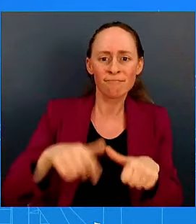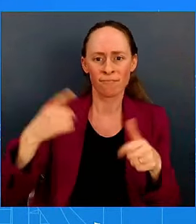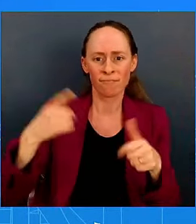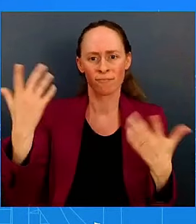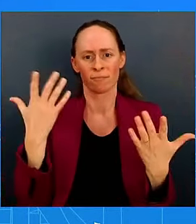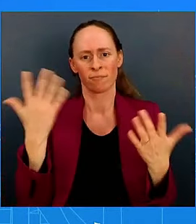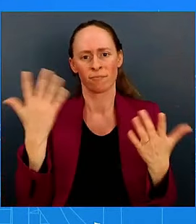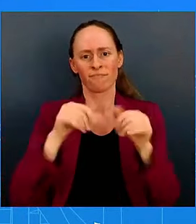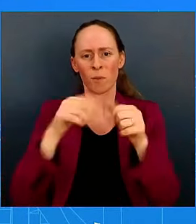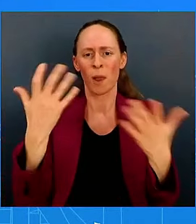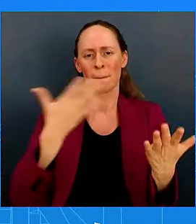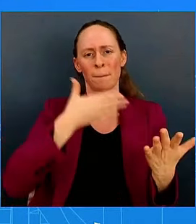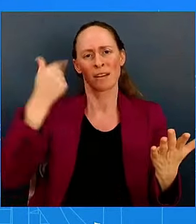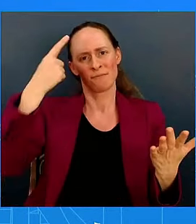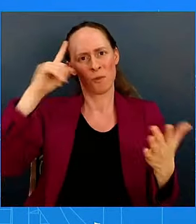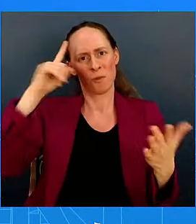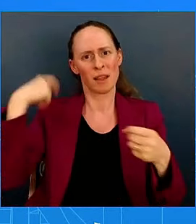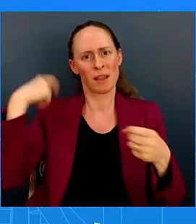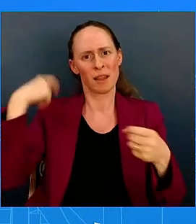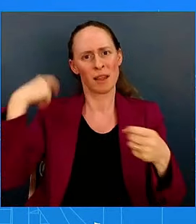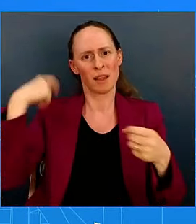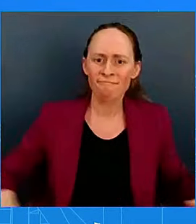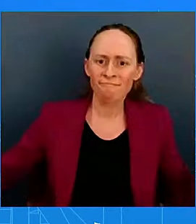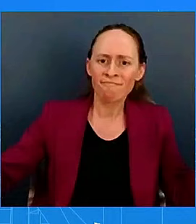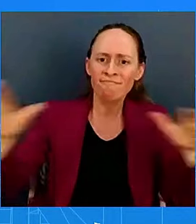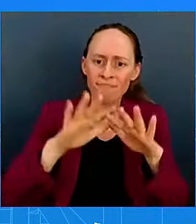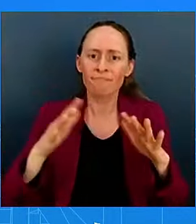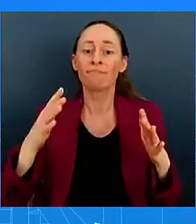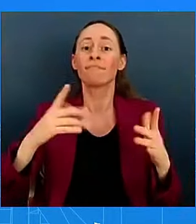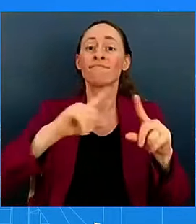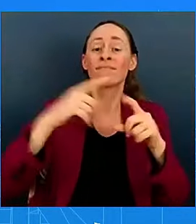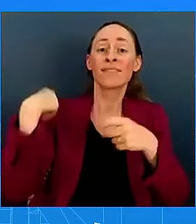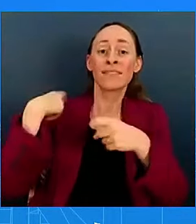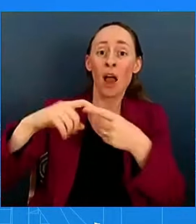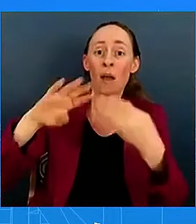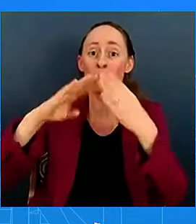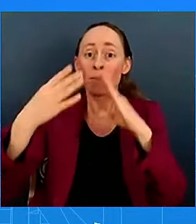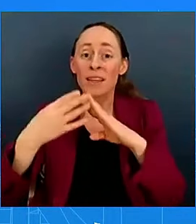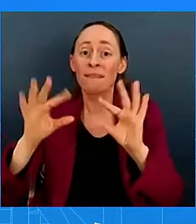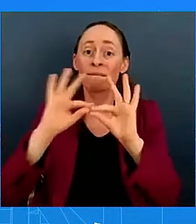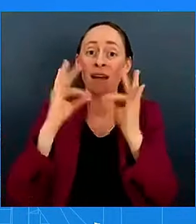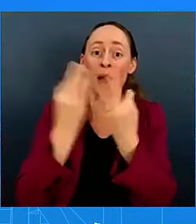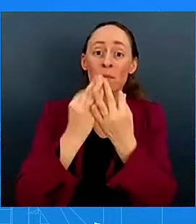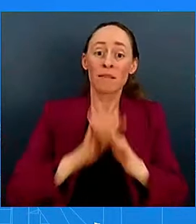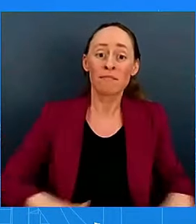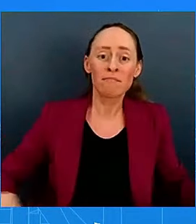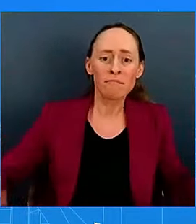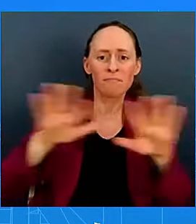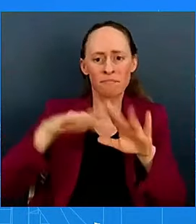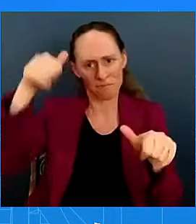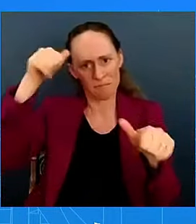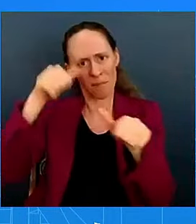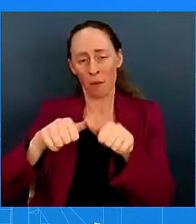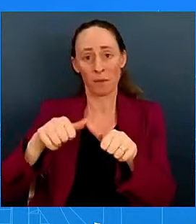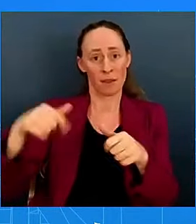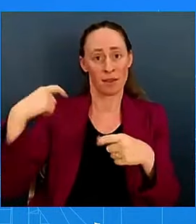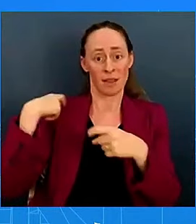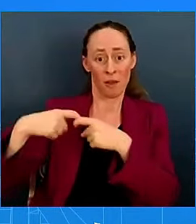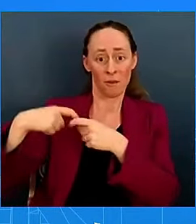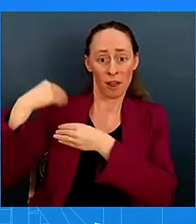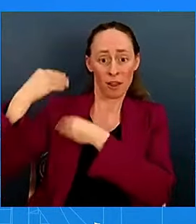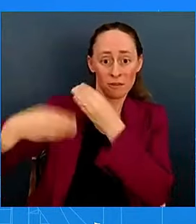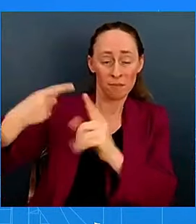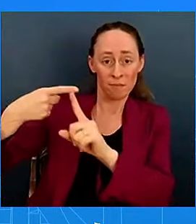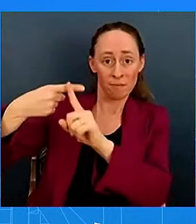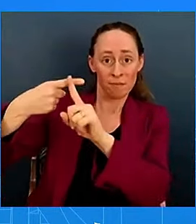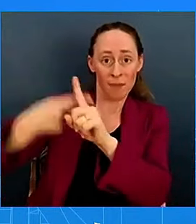And let's remember, Hispanic Heritage Month is American heritage. Now, my colleague from the National Security